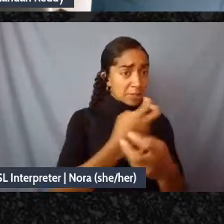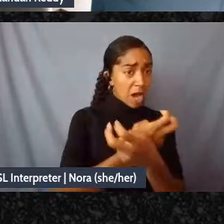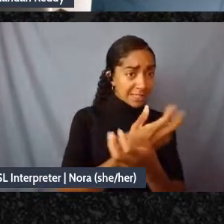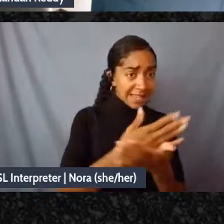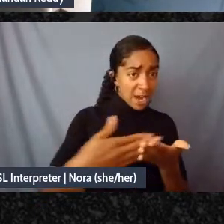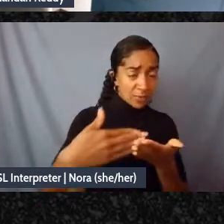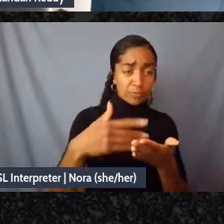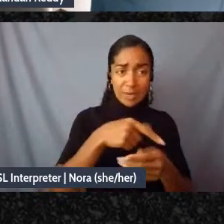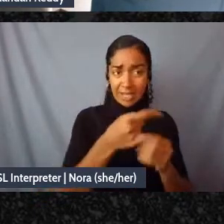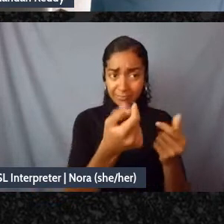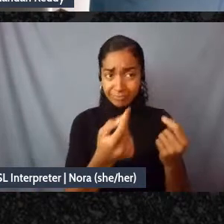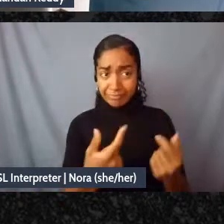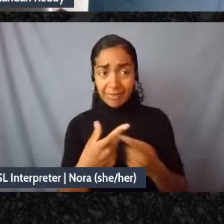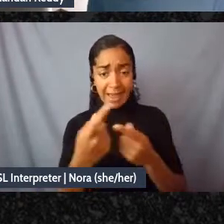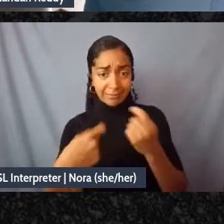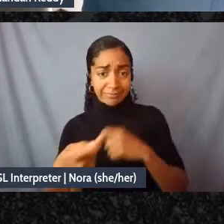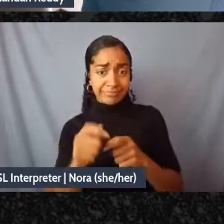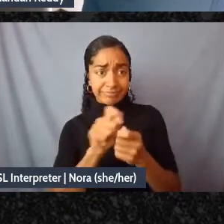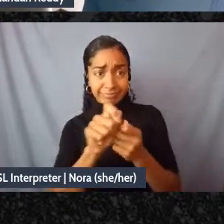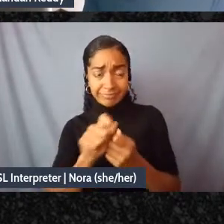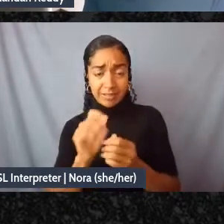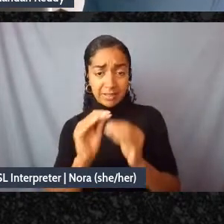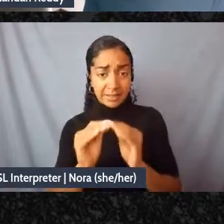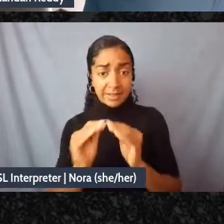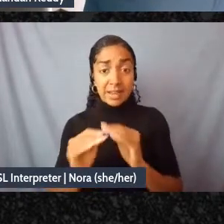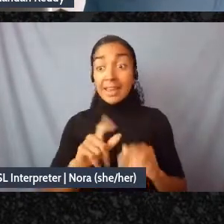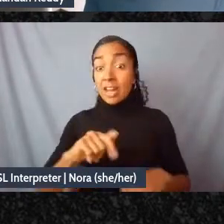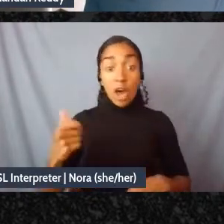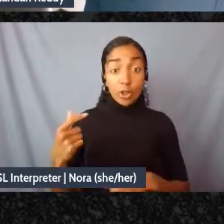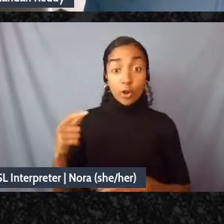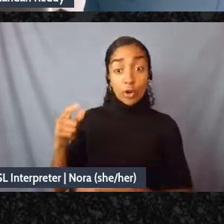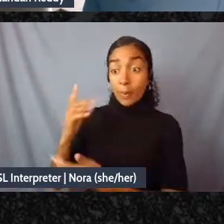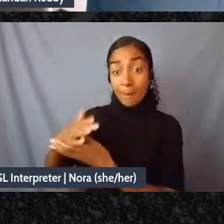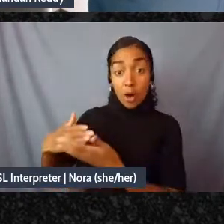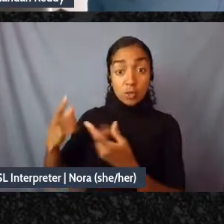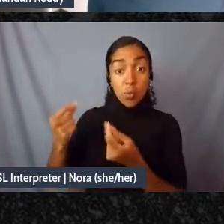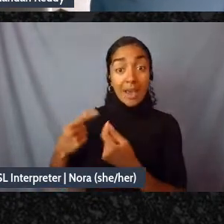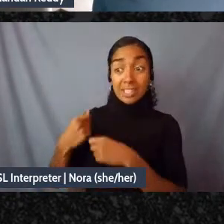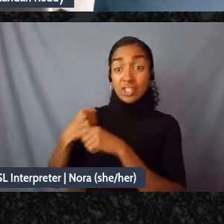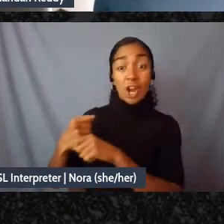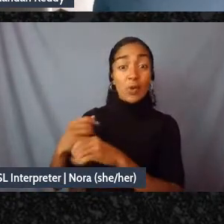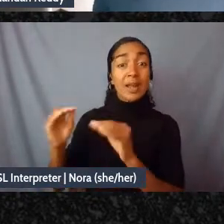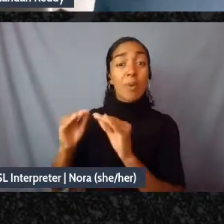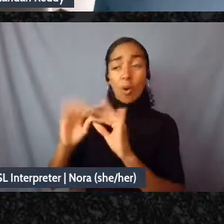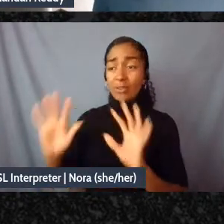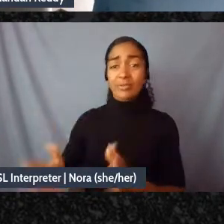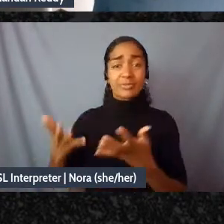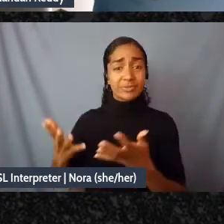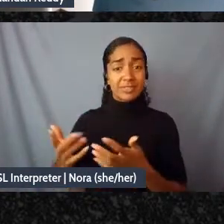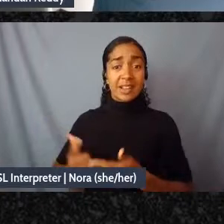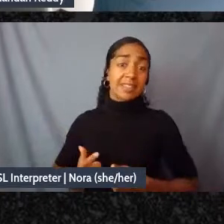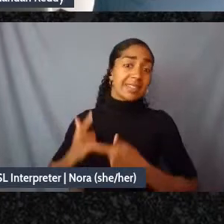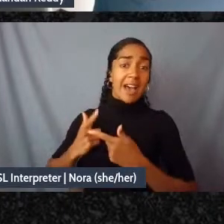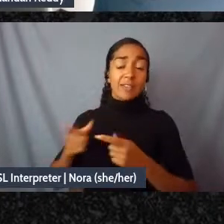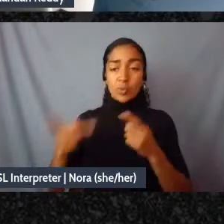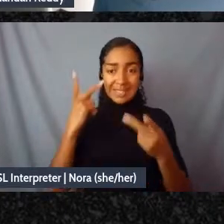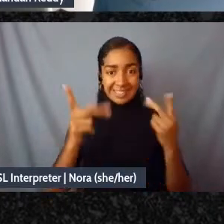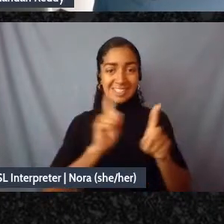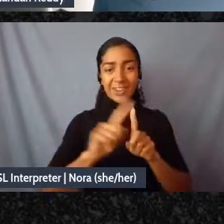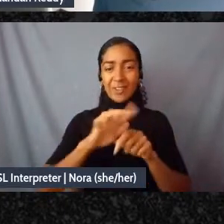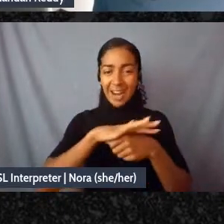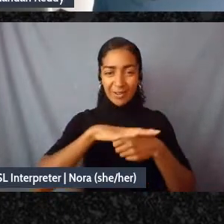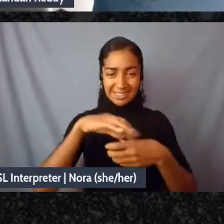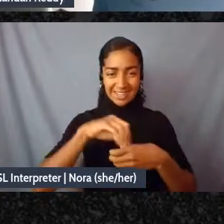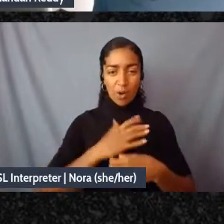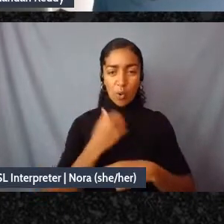literally just generating more life and we see that in our organizing communities where there are places where you know what Cleo was just